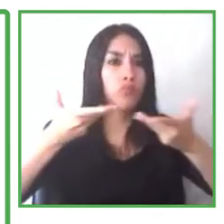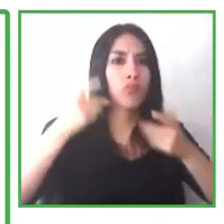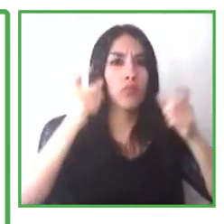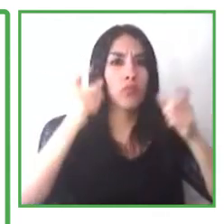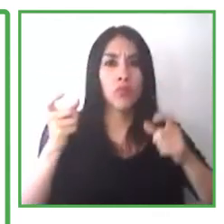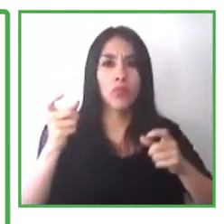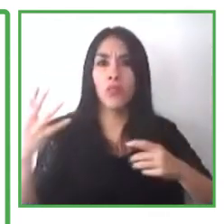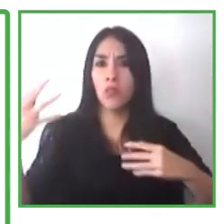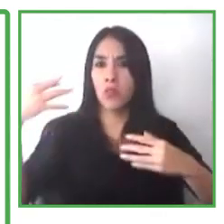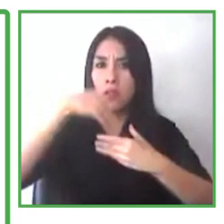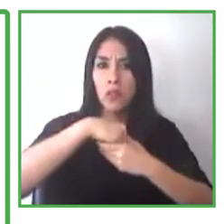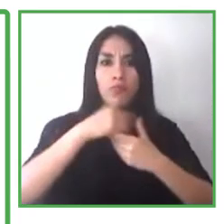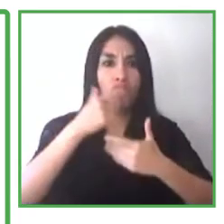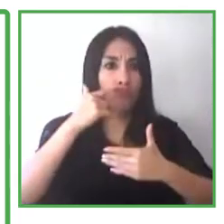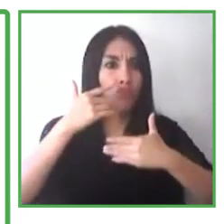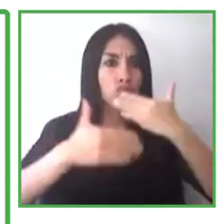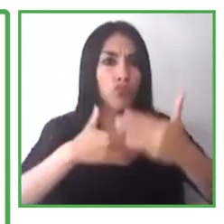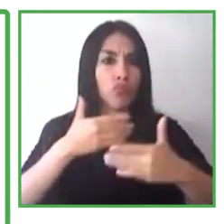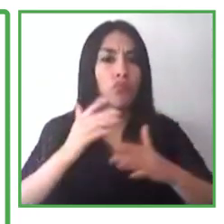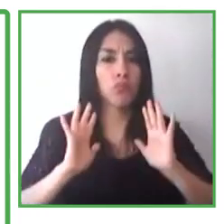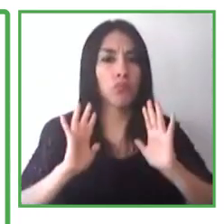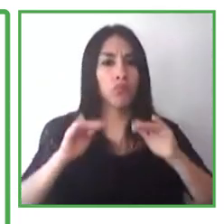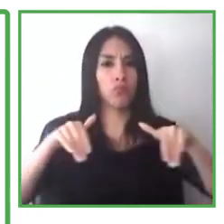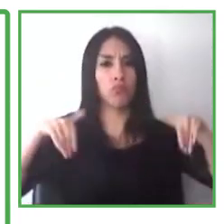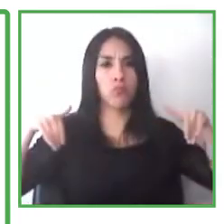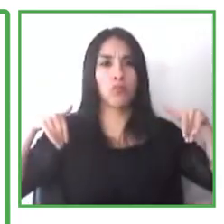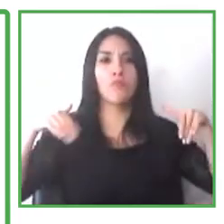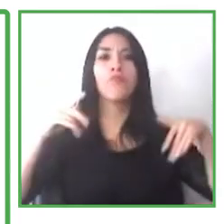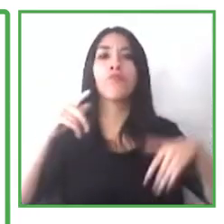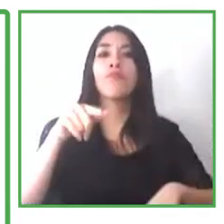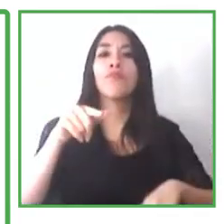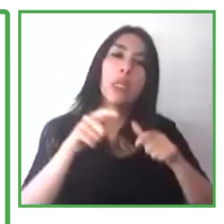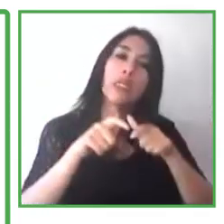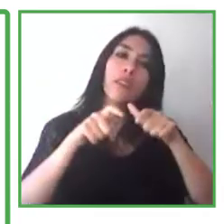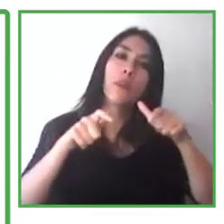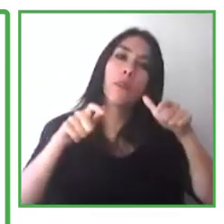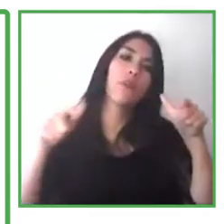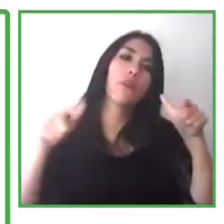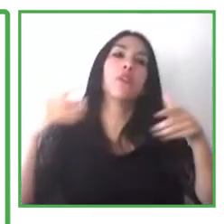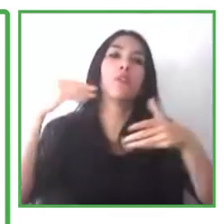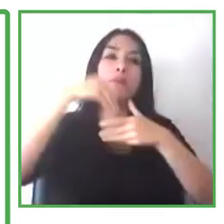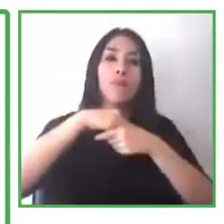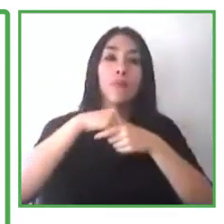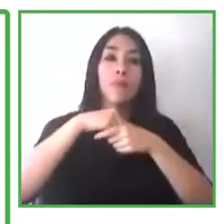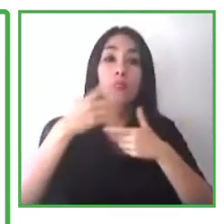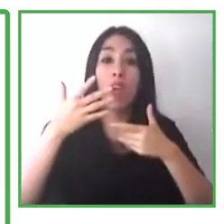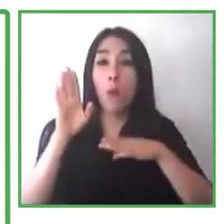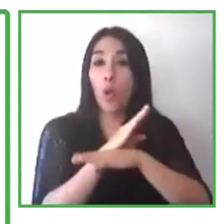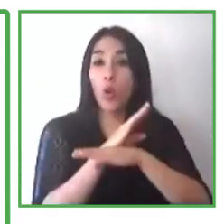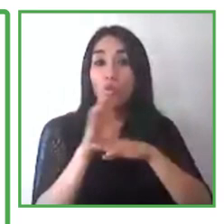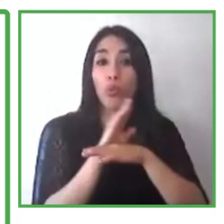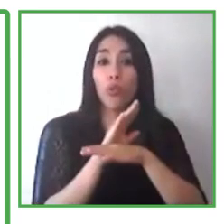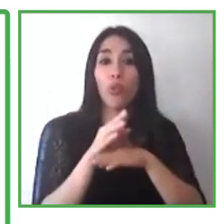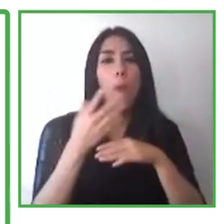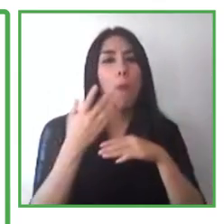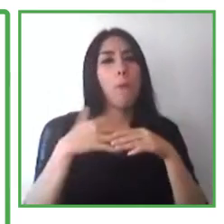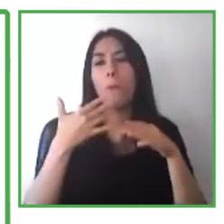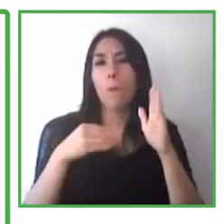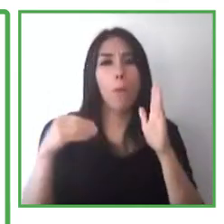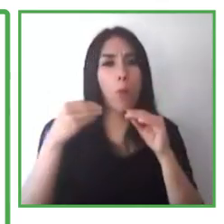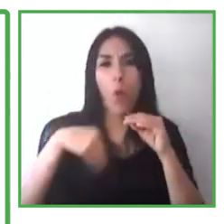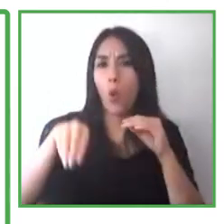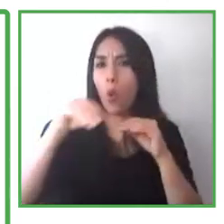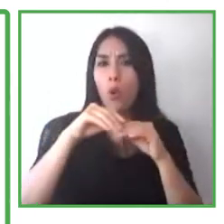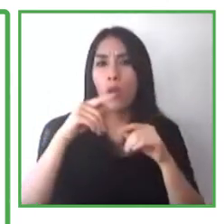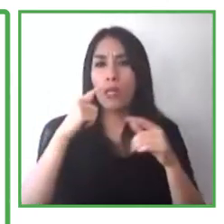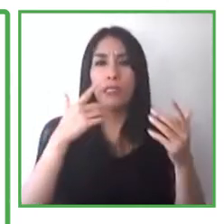company. And more and more employees will be used to working, to collaborating, to interacting